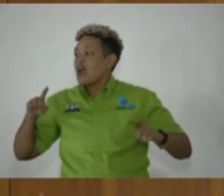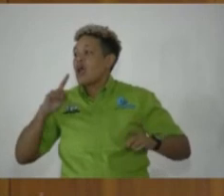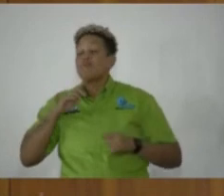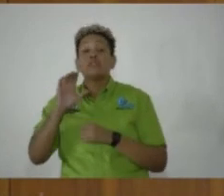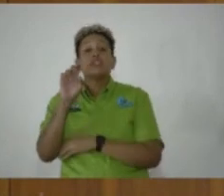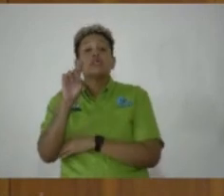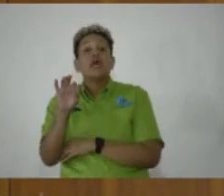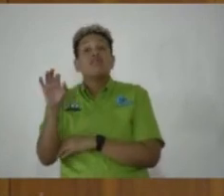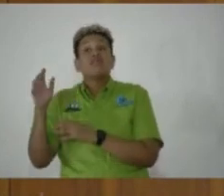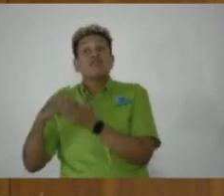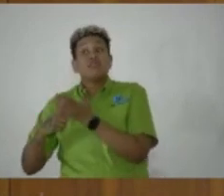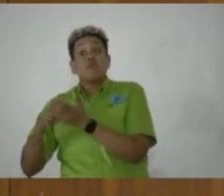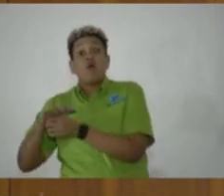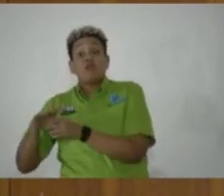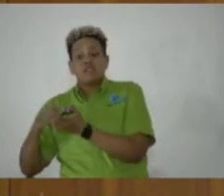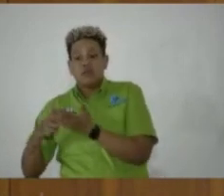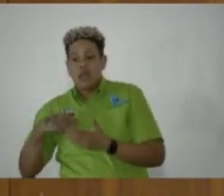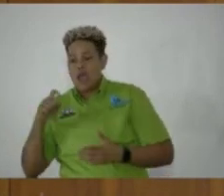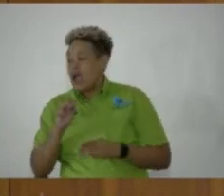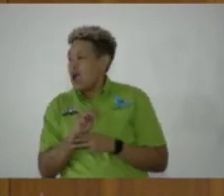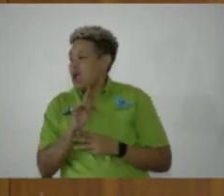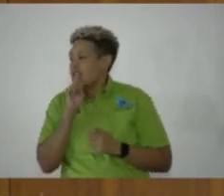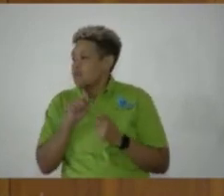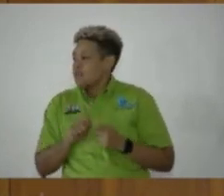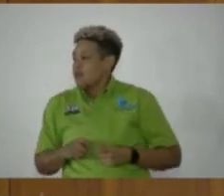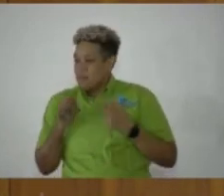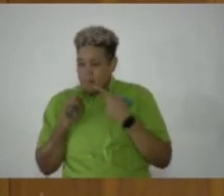debate, I not only asked the minister for this particular proclamation.